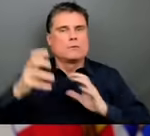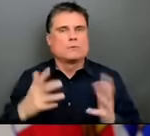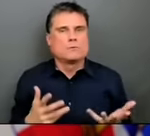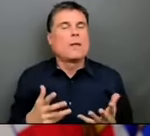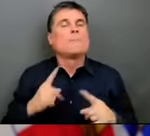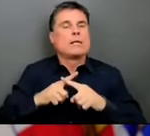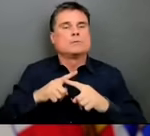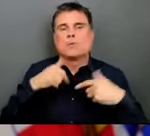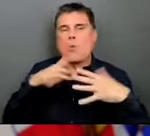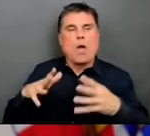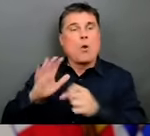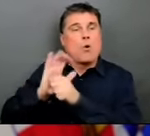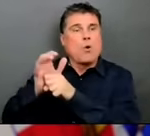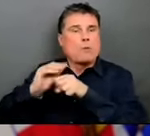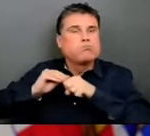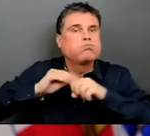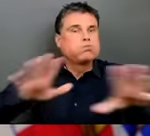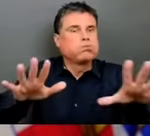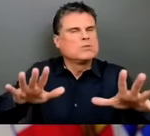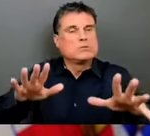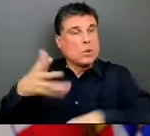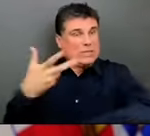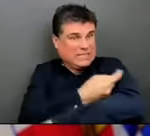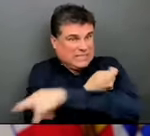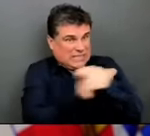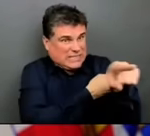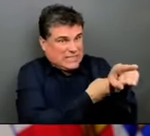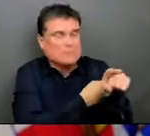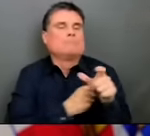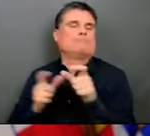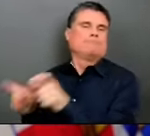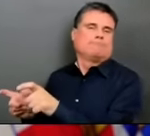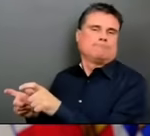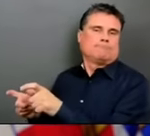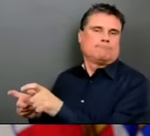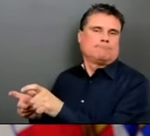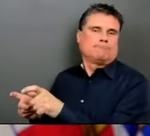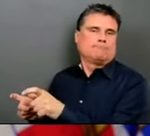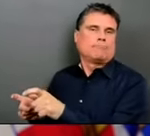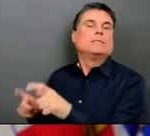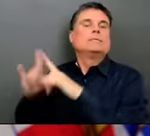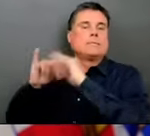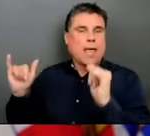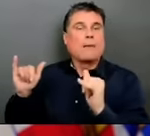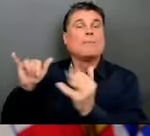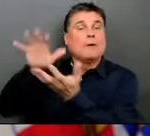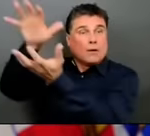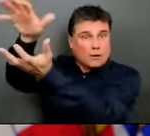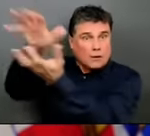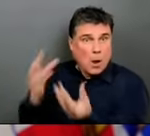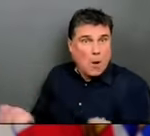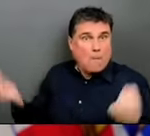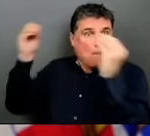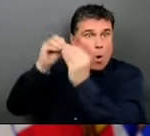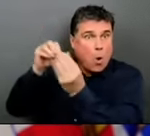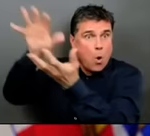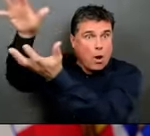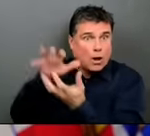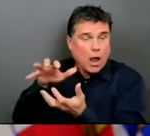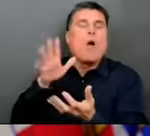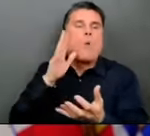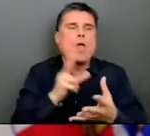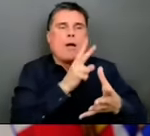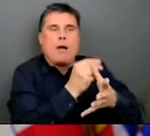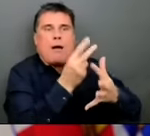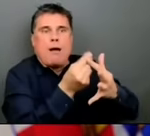And as we have more vaccine, we'll be expanding that program. But I will remind everybody that we also are moving